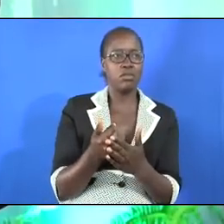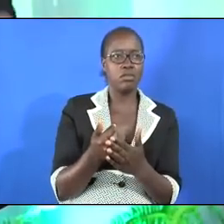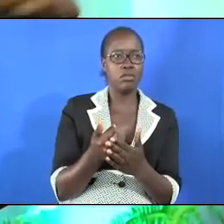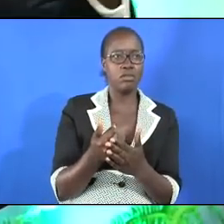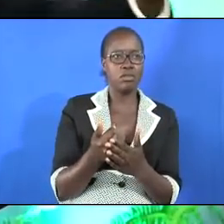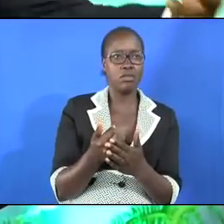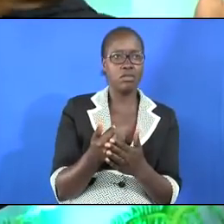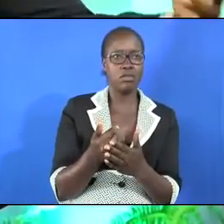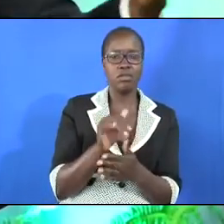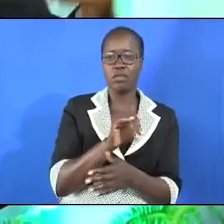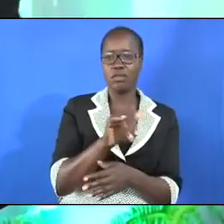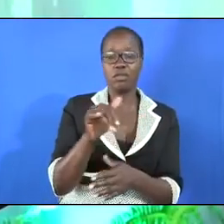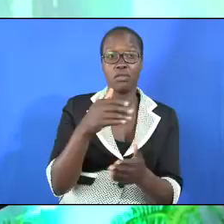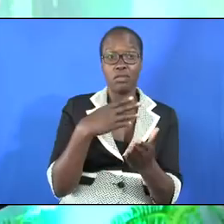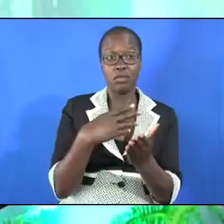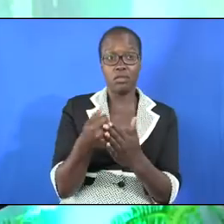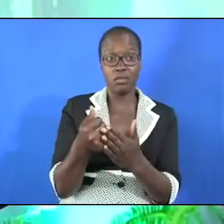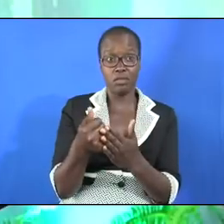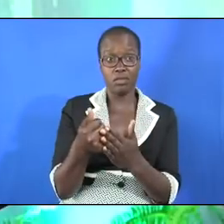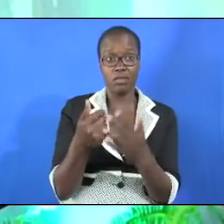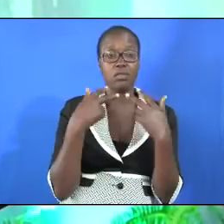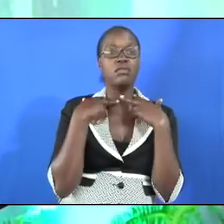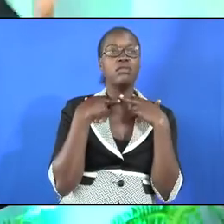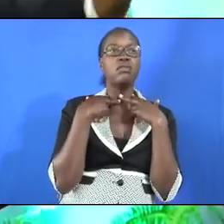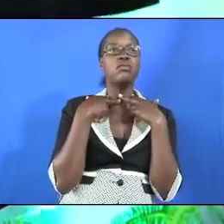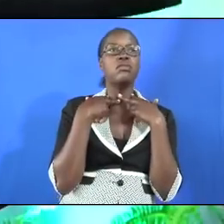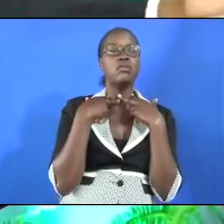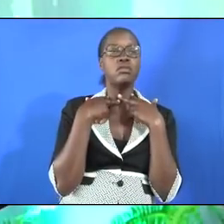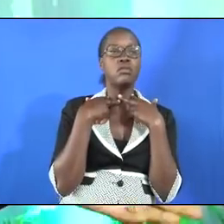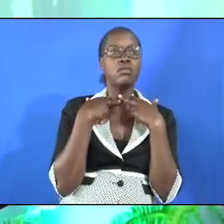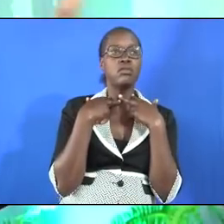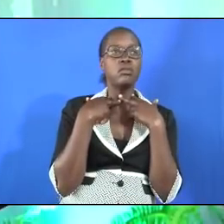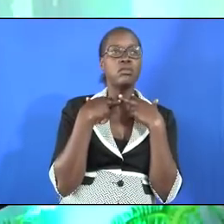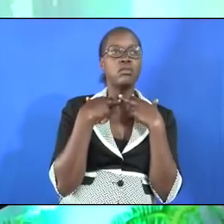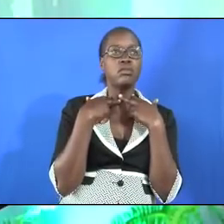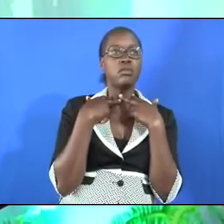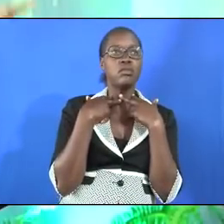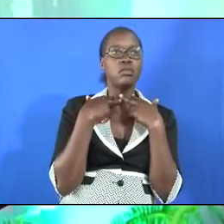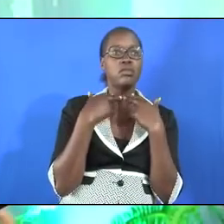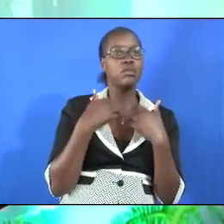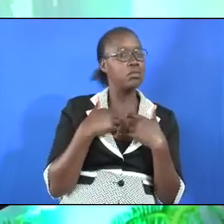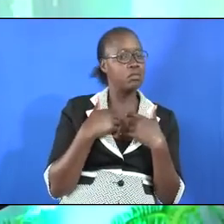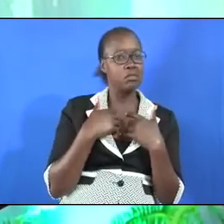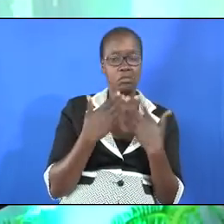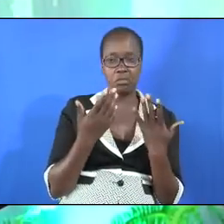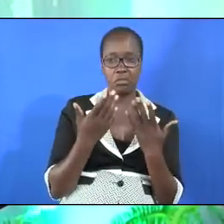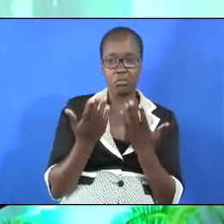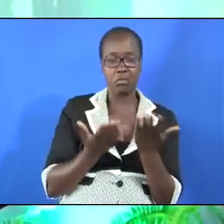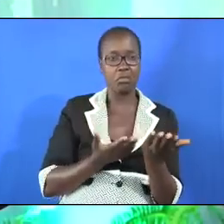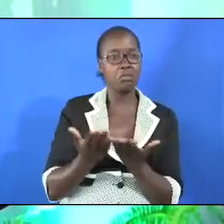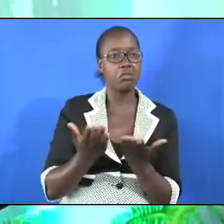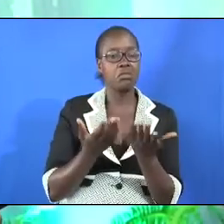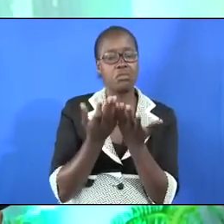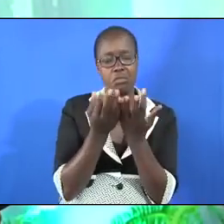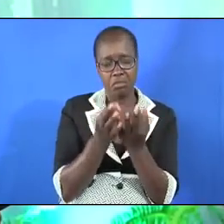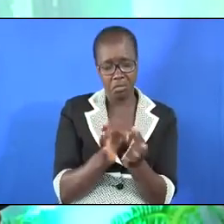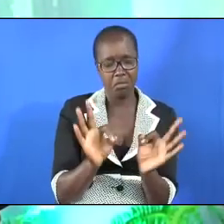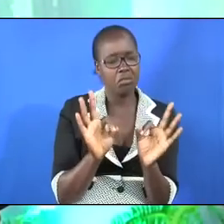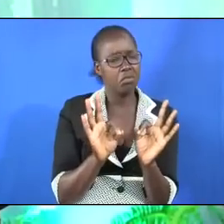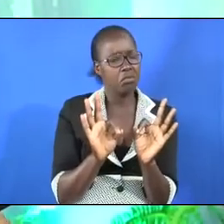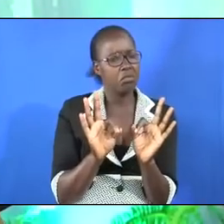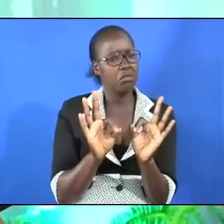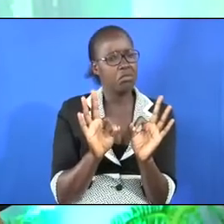And those who bought the slaves, I will have these slaves serve them for free. It looks